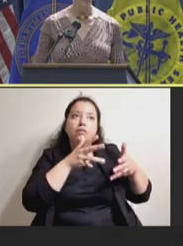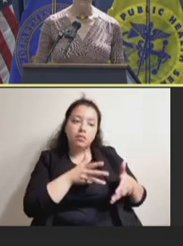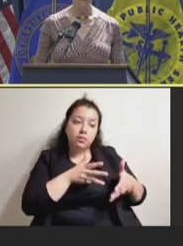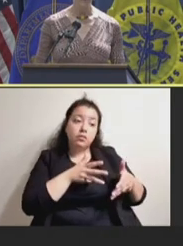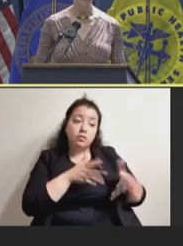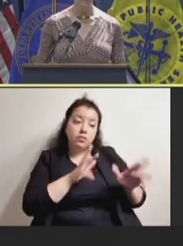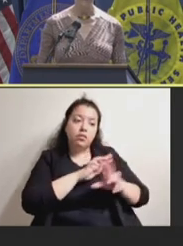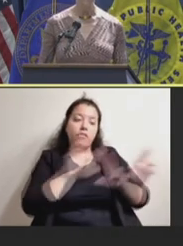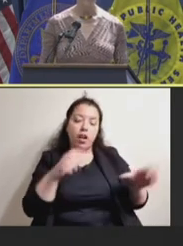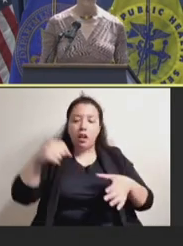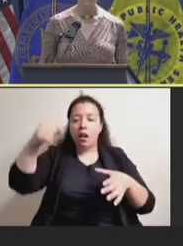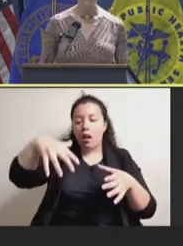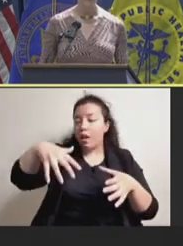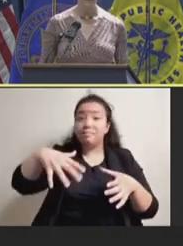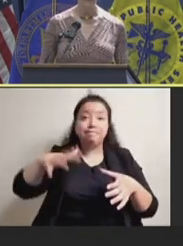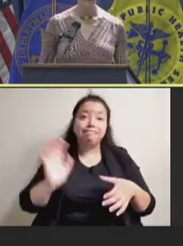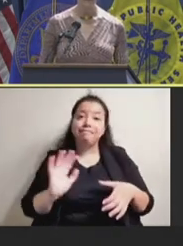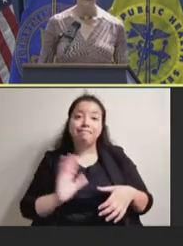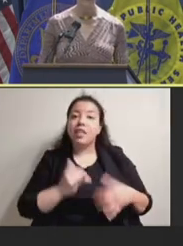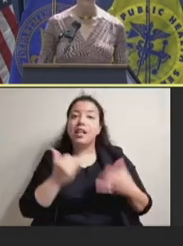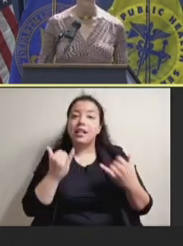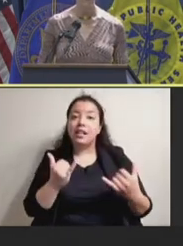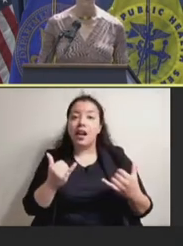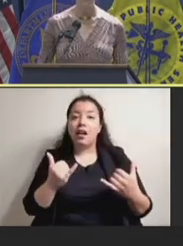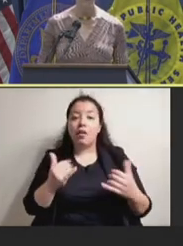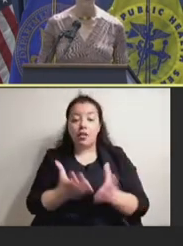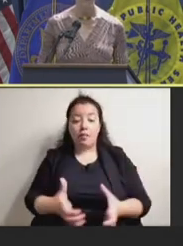So, it just eases against the logistics.